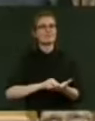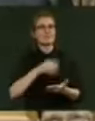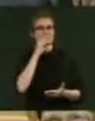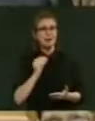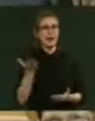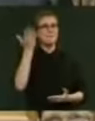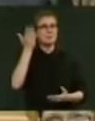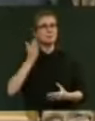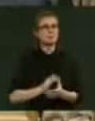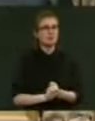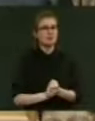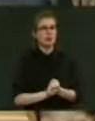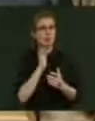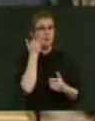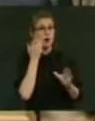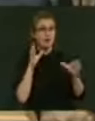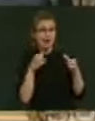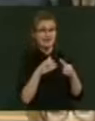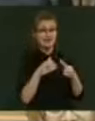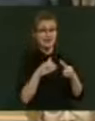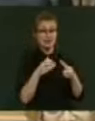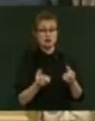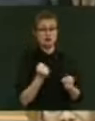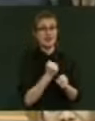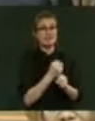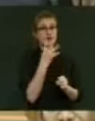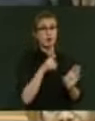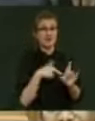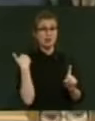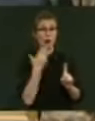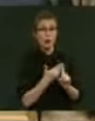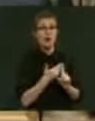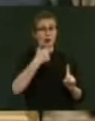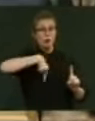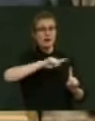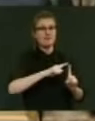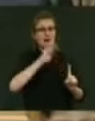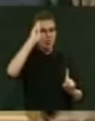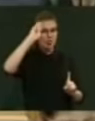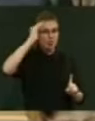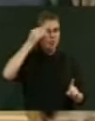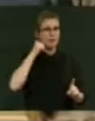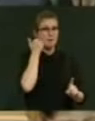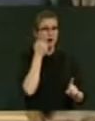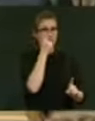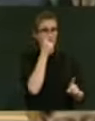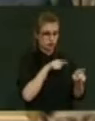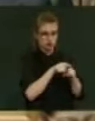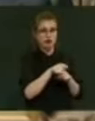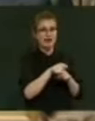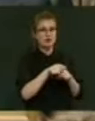whānau have been at the forefront of our thinking. We've been dedicated to improving the lives of whānau and breaking the